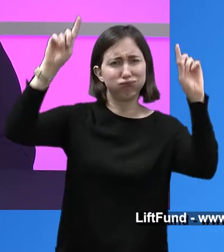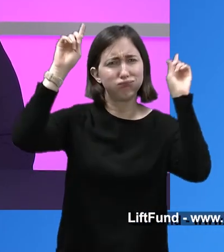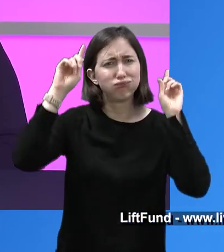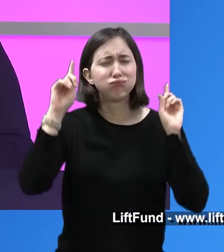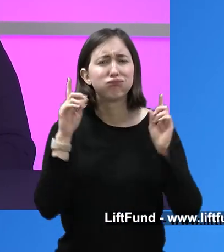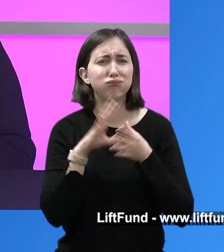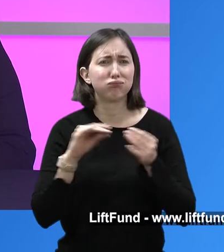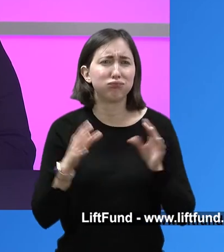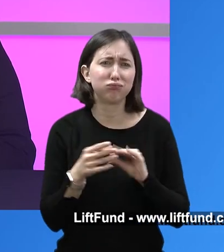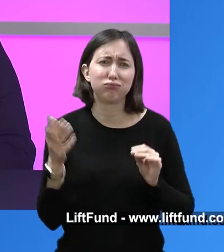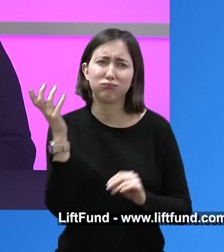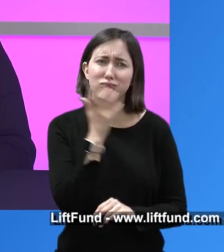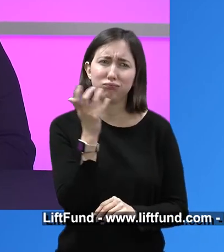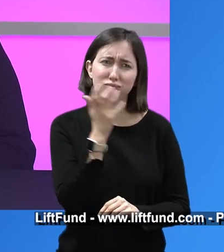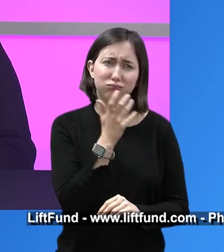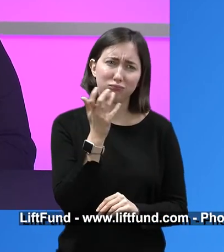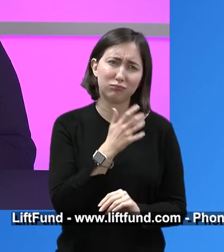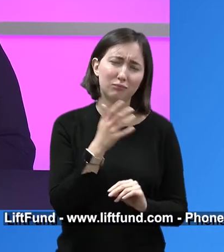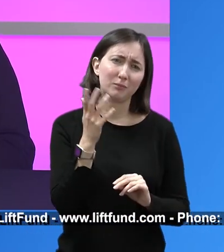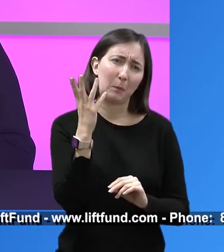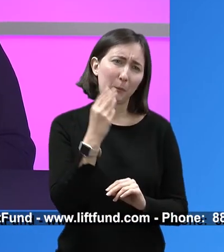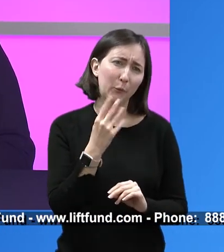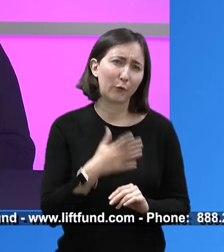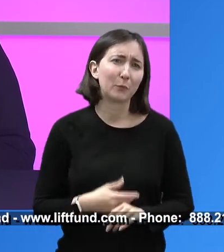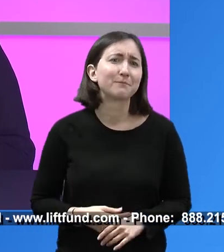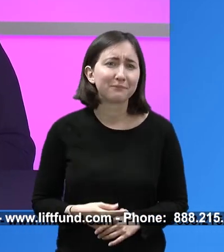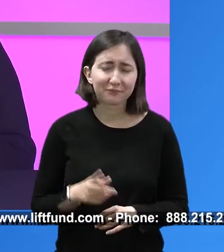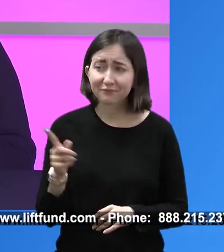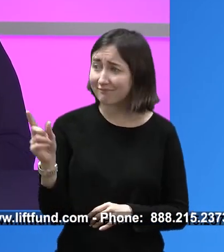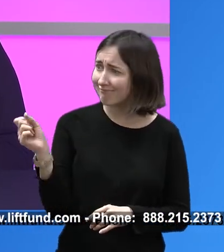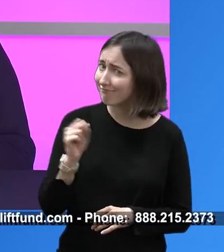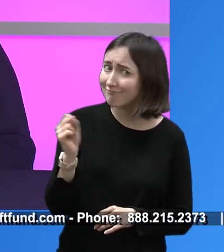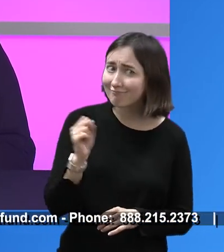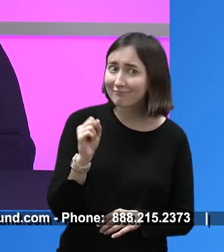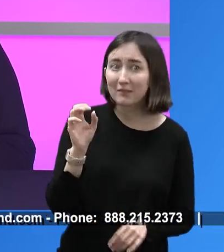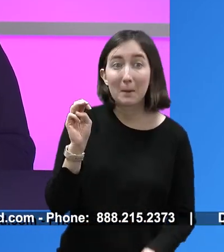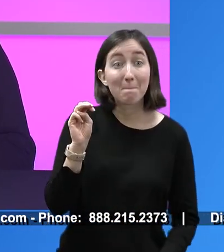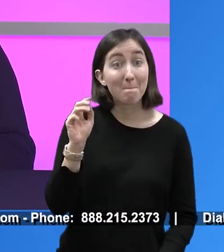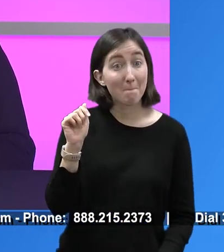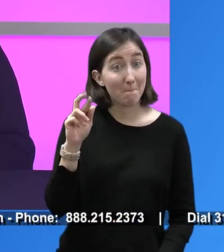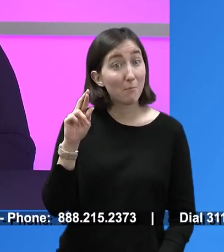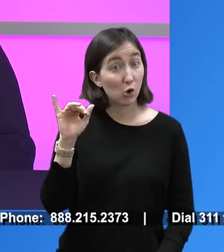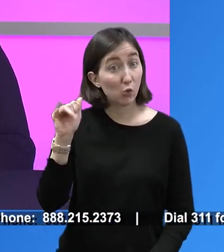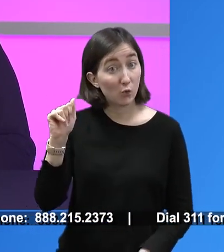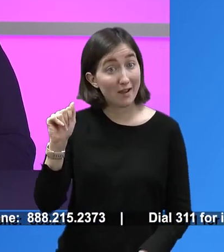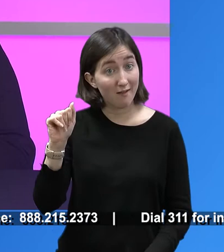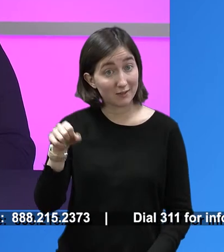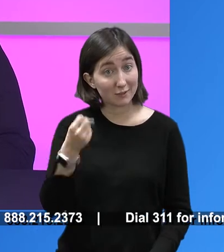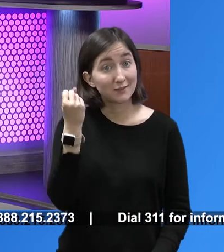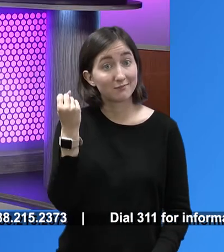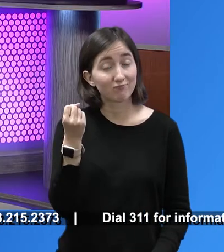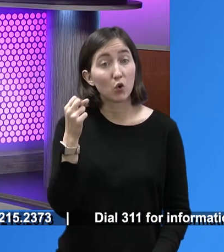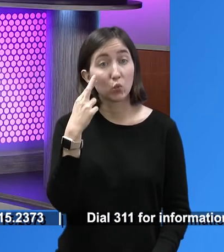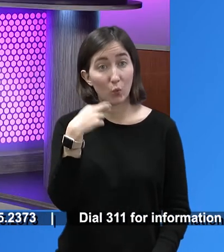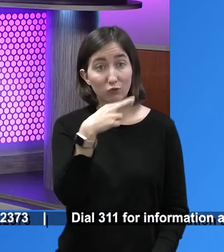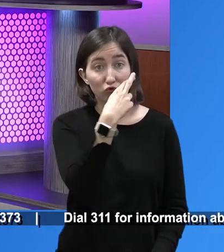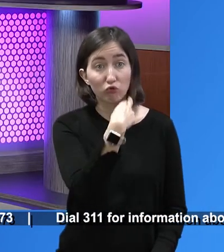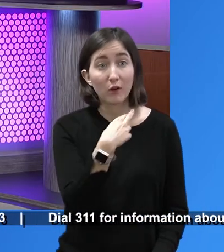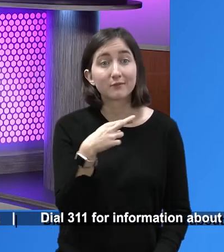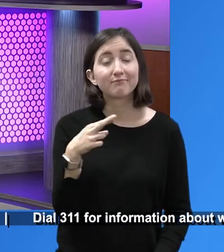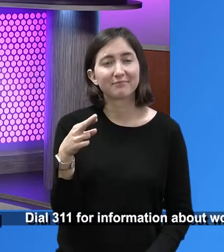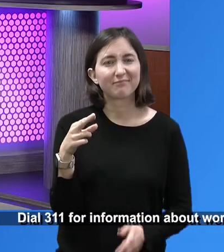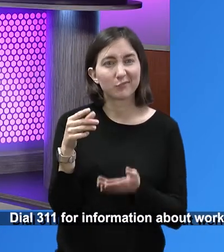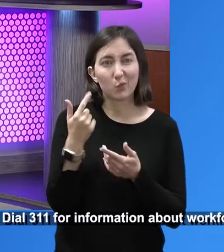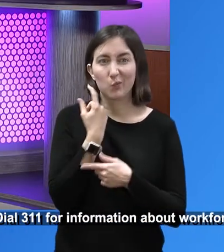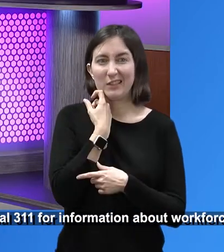pay for his child's college education. Right. So that is another success story for us is that, you know, paid it forward.